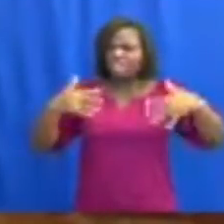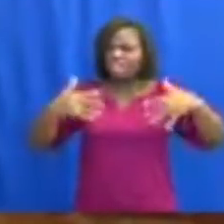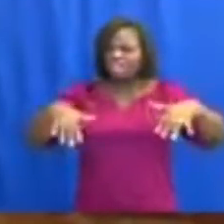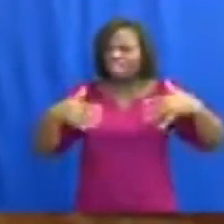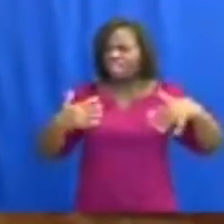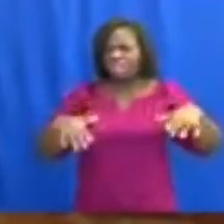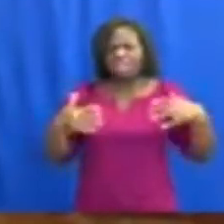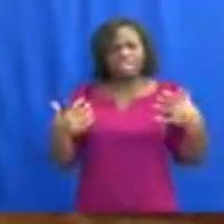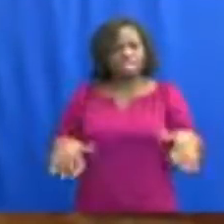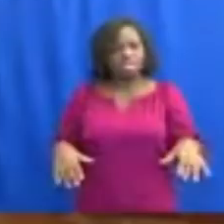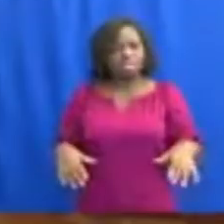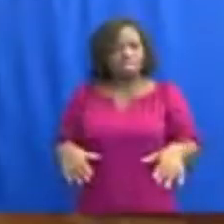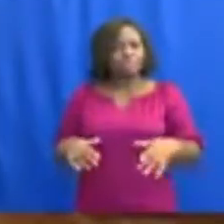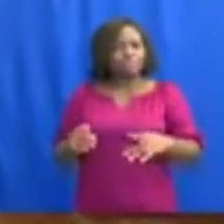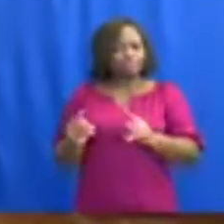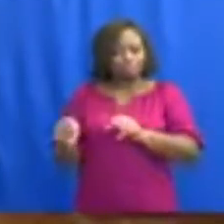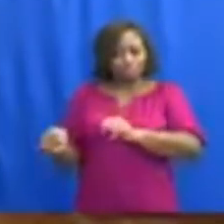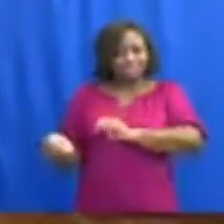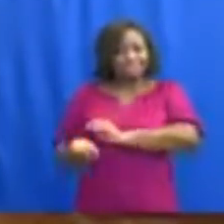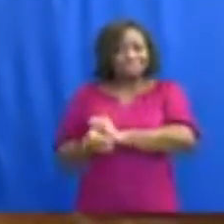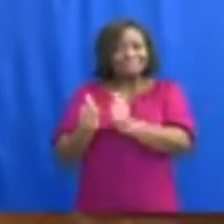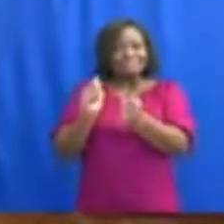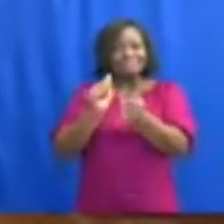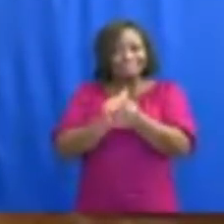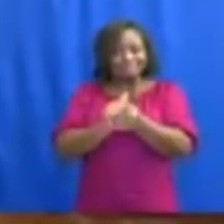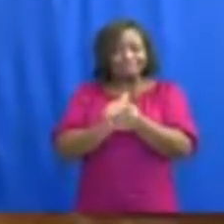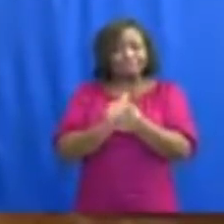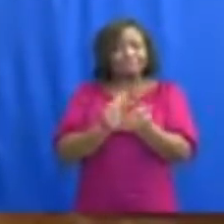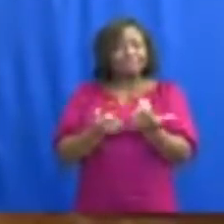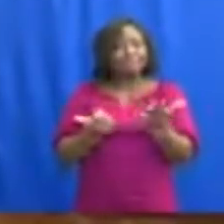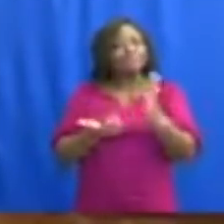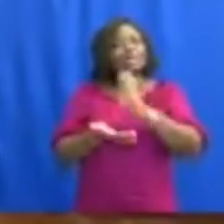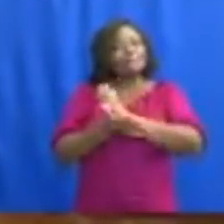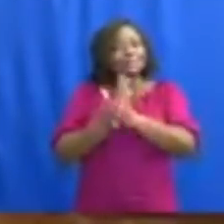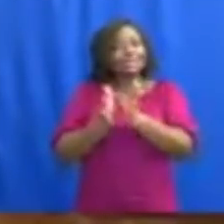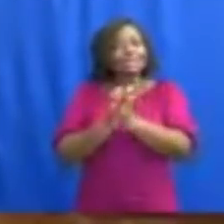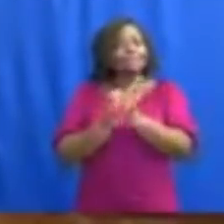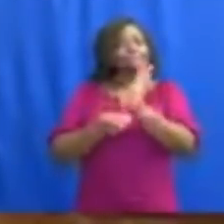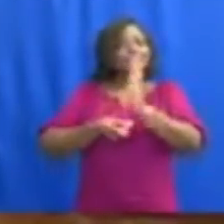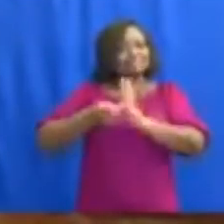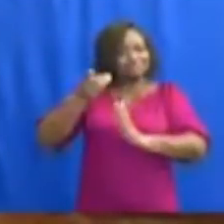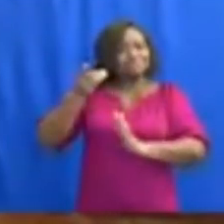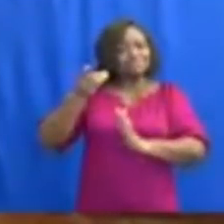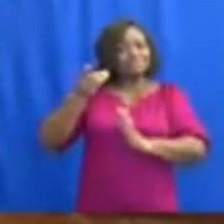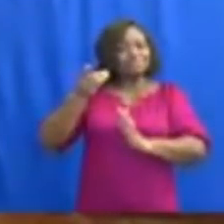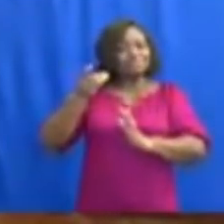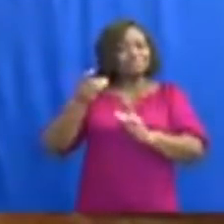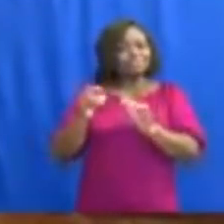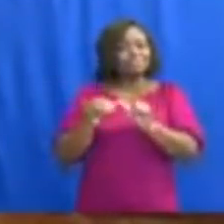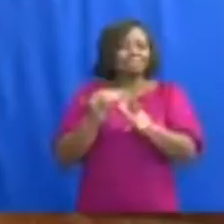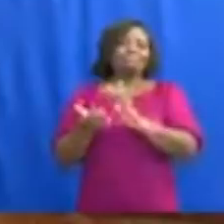to transition from the status of a developing to a developed nation.